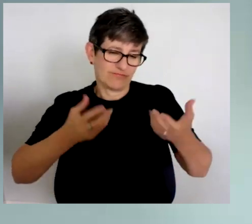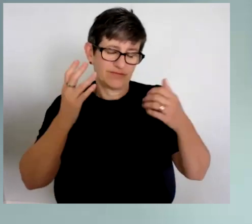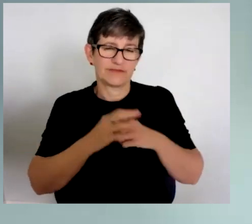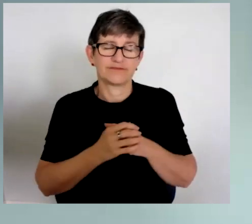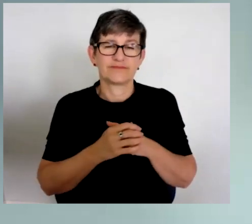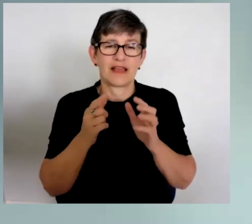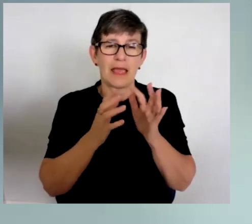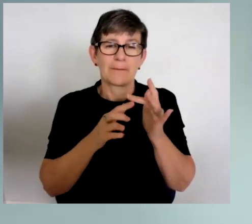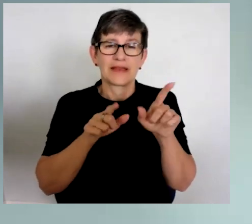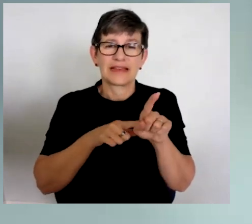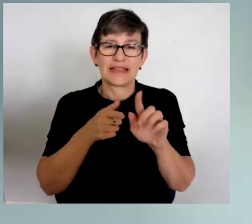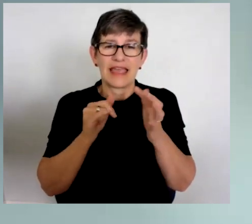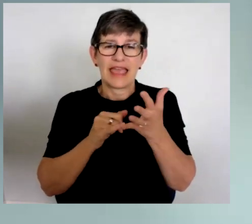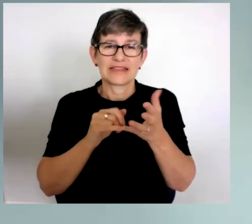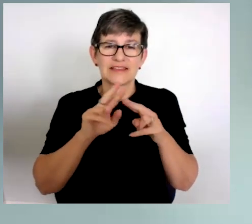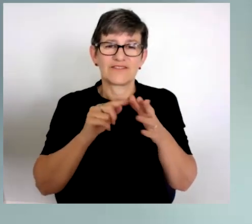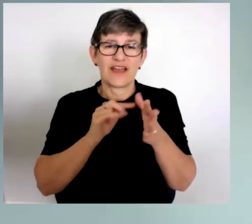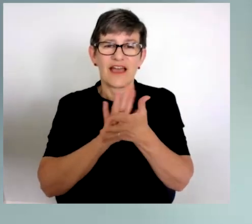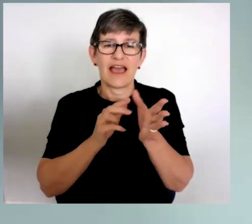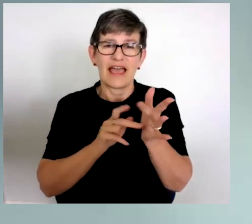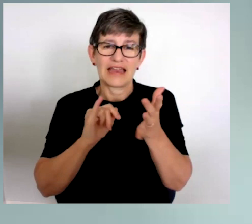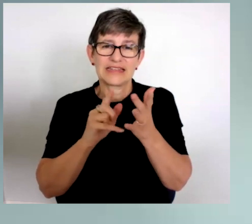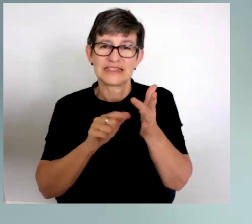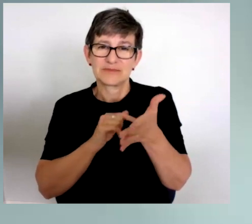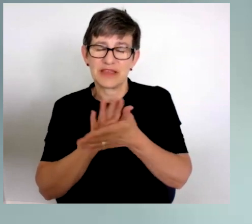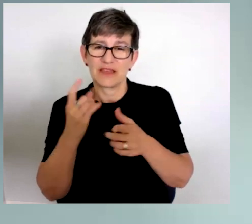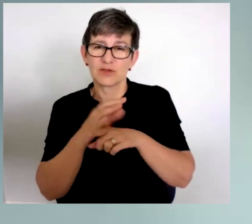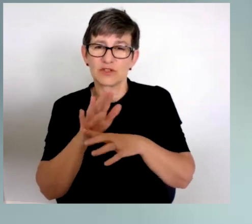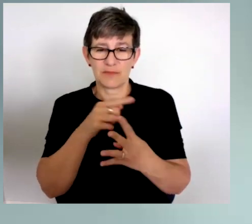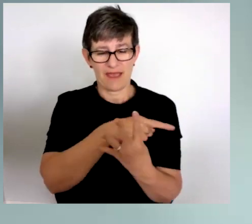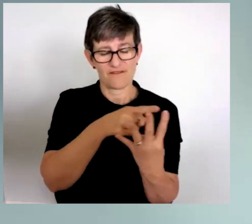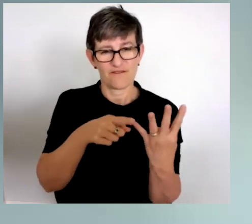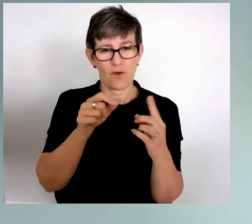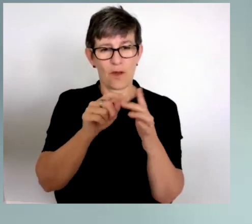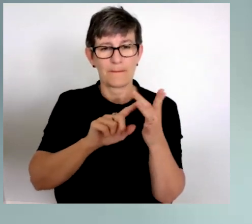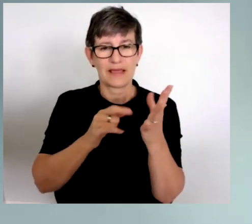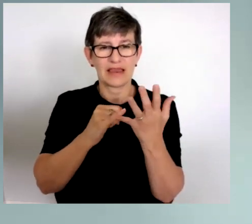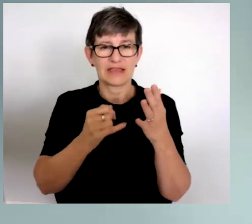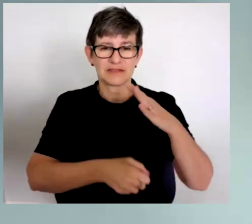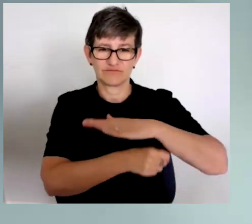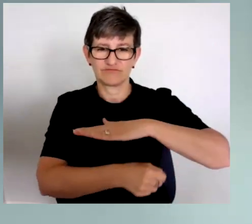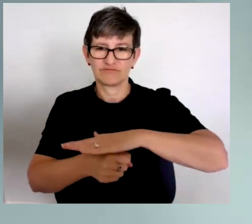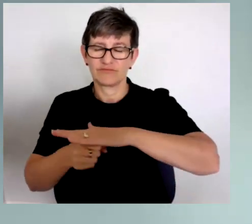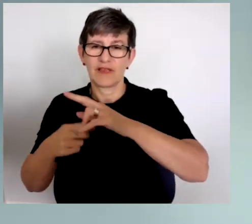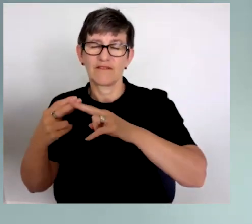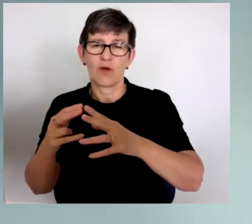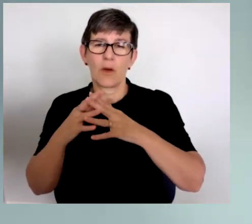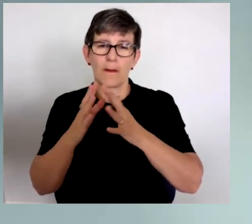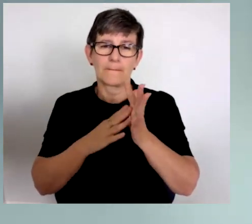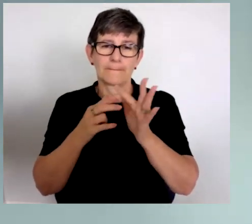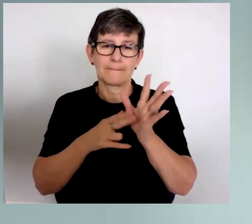Emily Esfahani-Smith identifies four pillars of a meaningful life in her book about meaning.